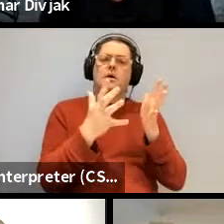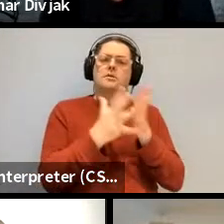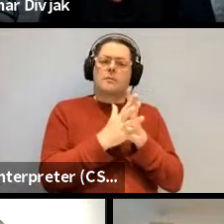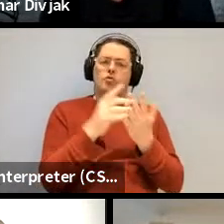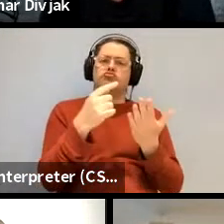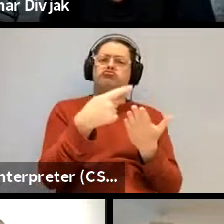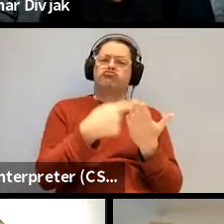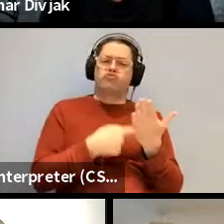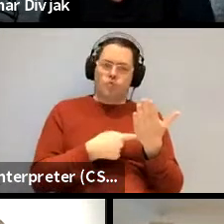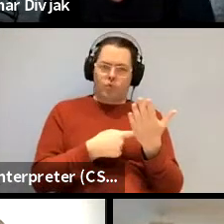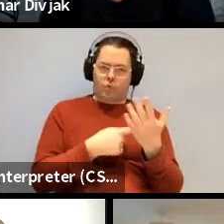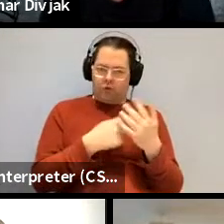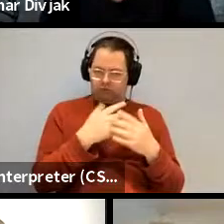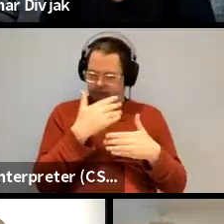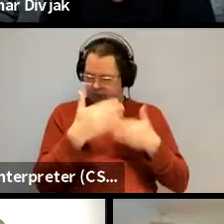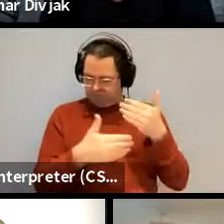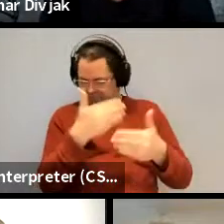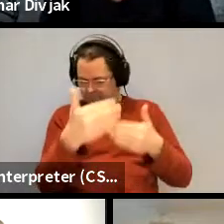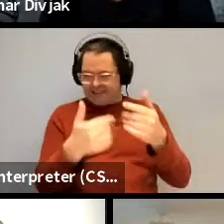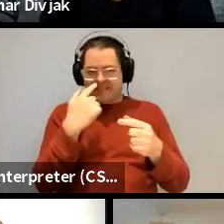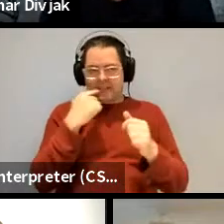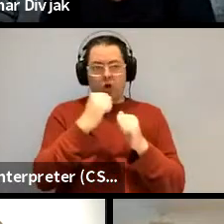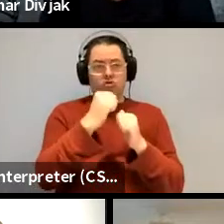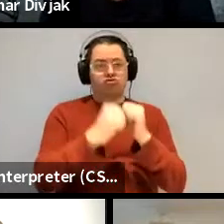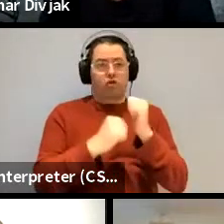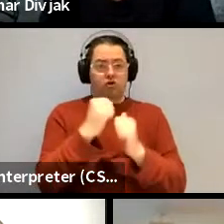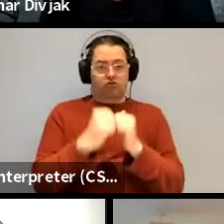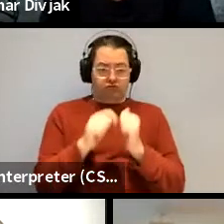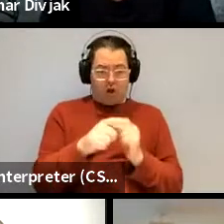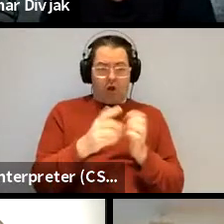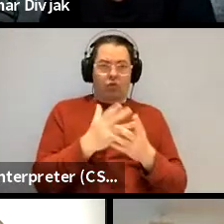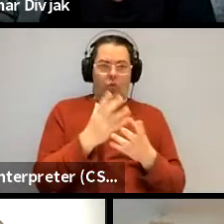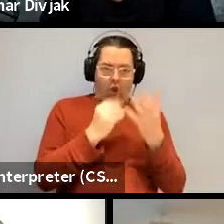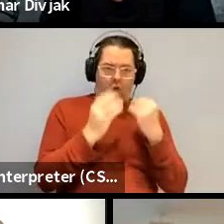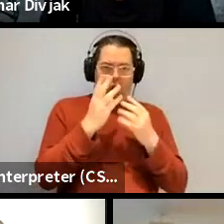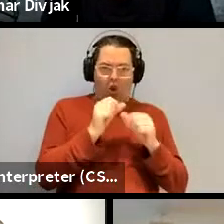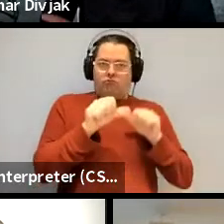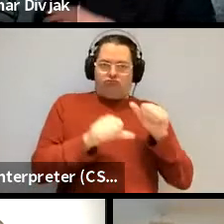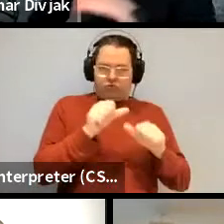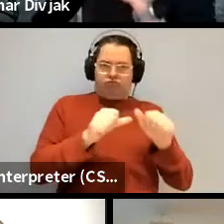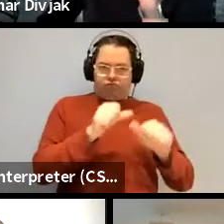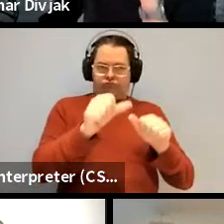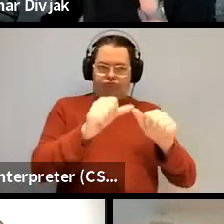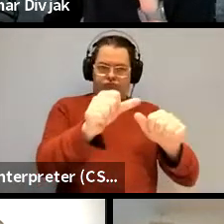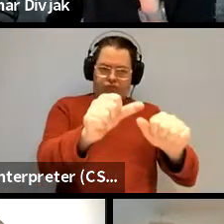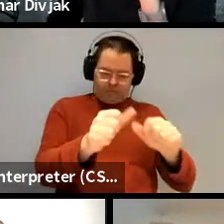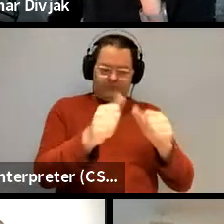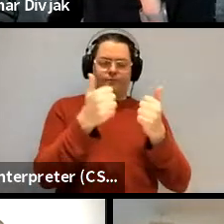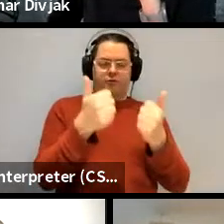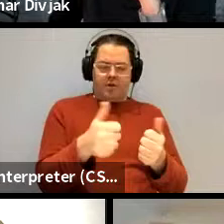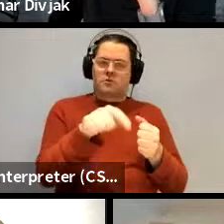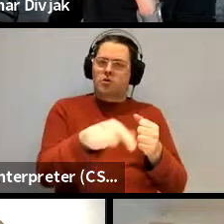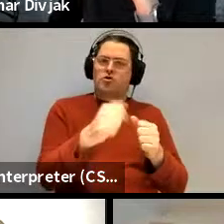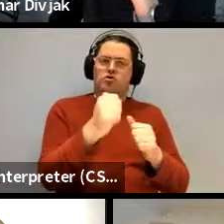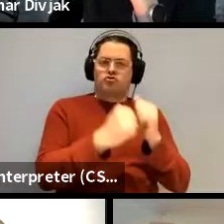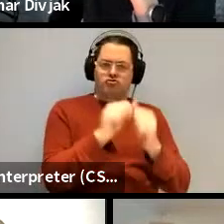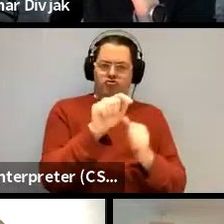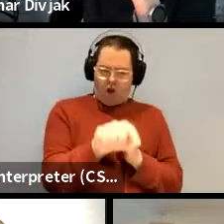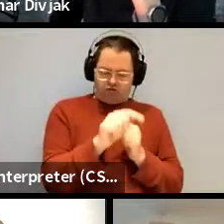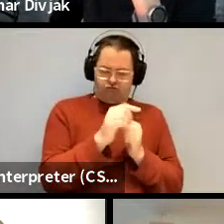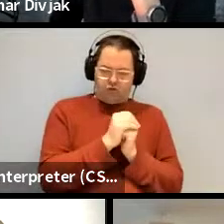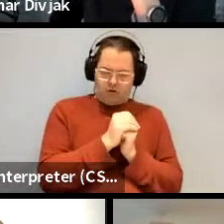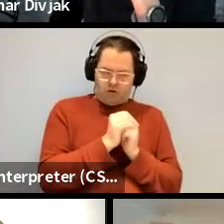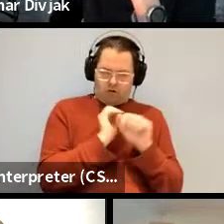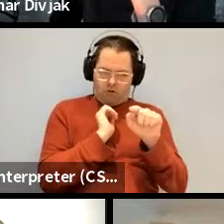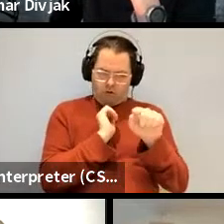the end you have some structure which is expressed by the many learning weights and then if you if you look at them if you if you if you try to